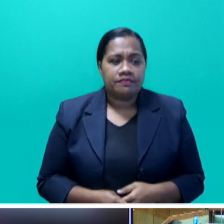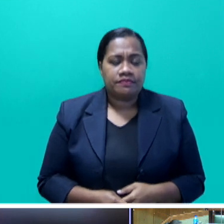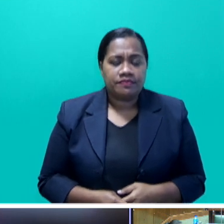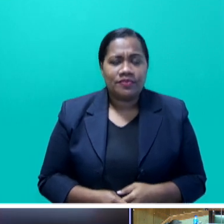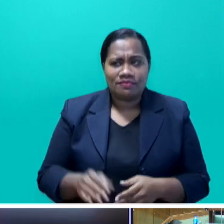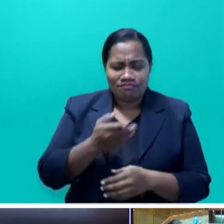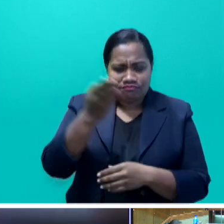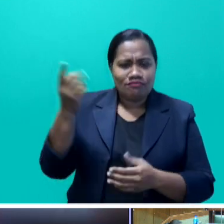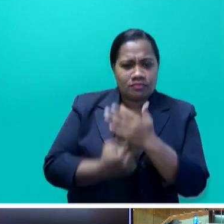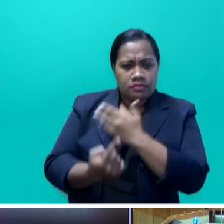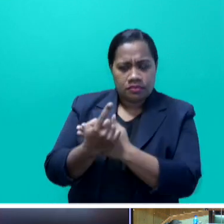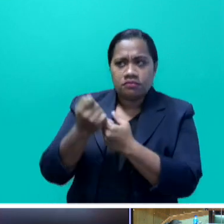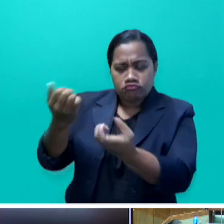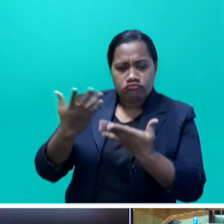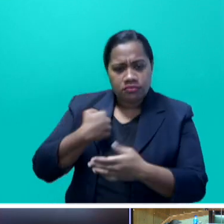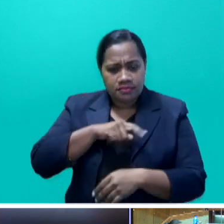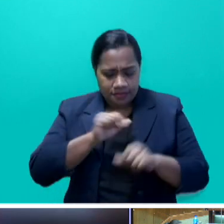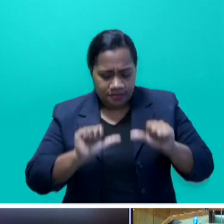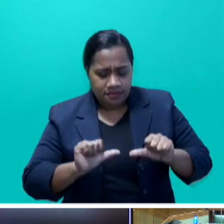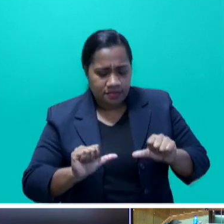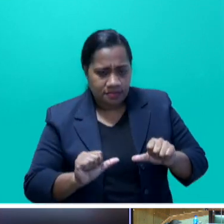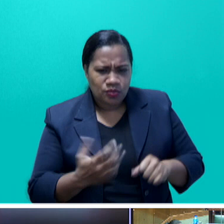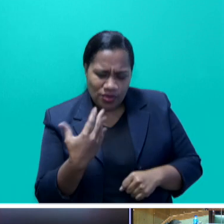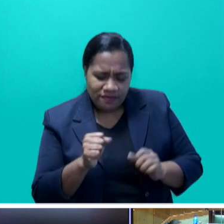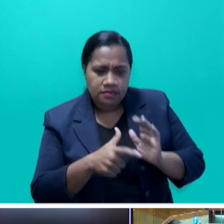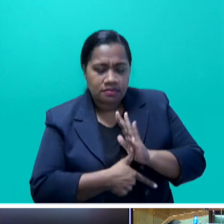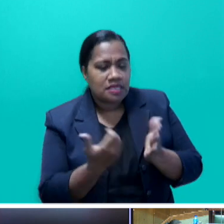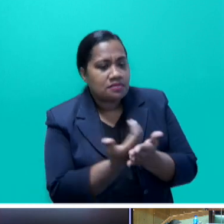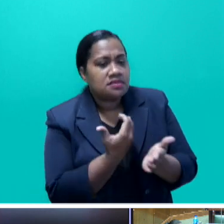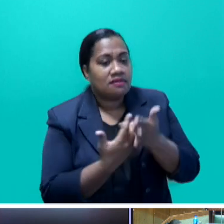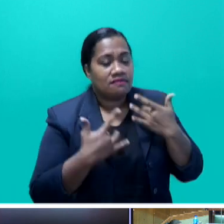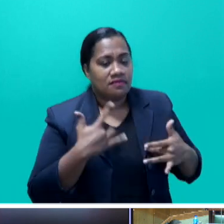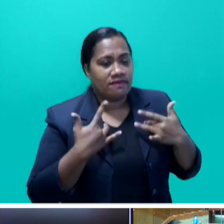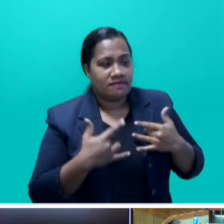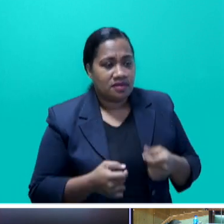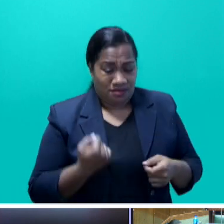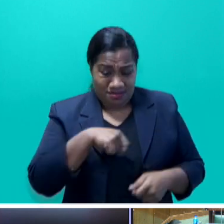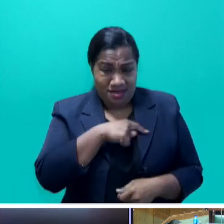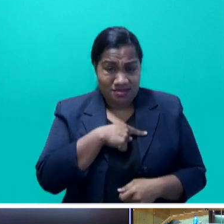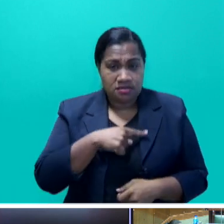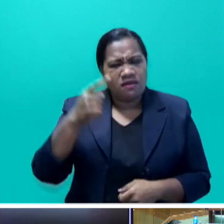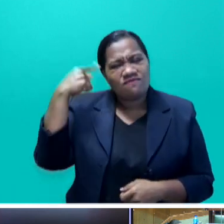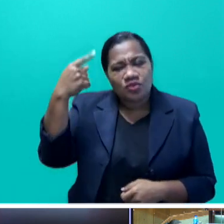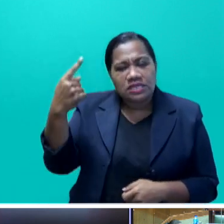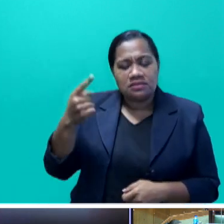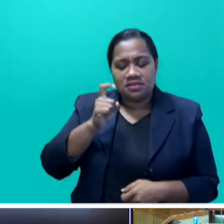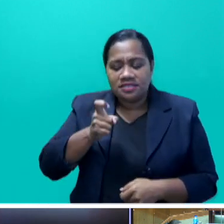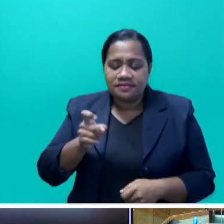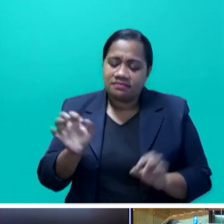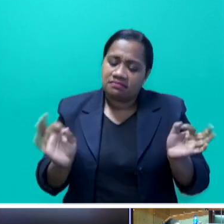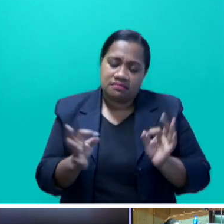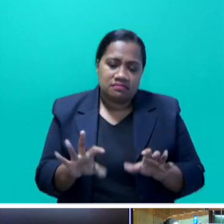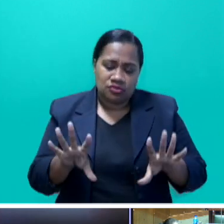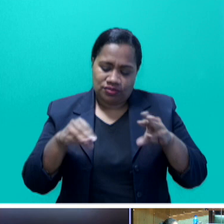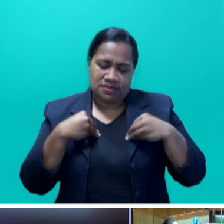We have the chance to save lives. And we'd be fools not to take it. That is why